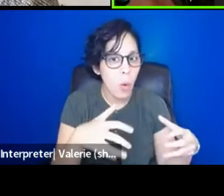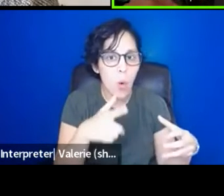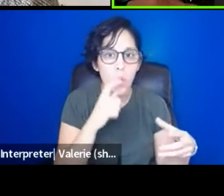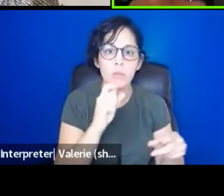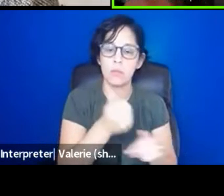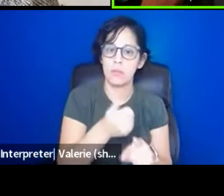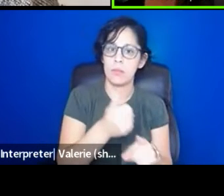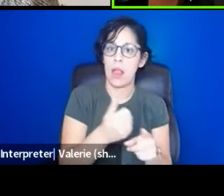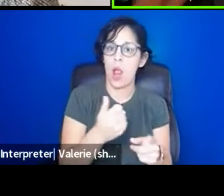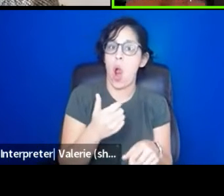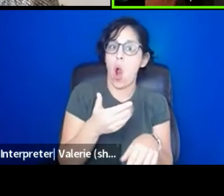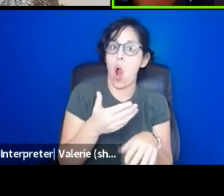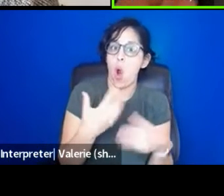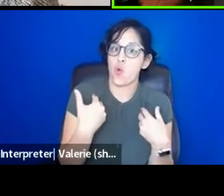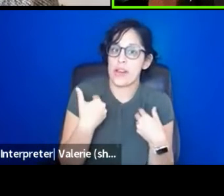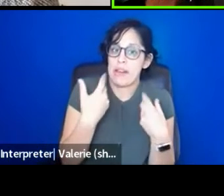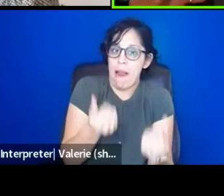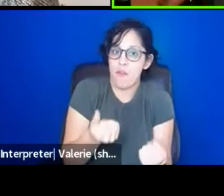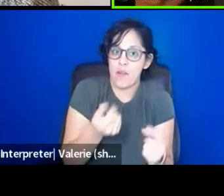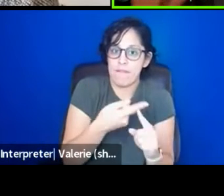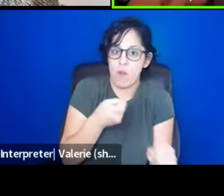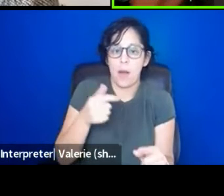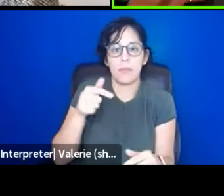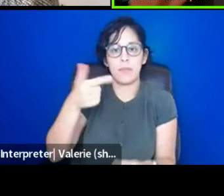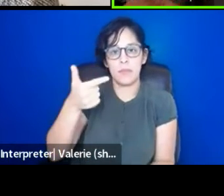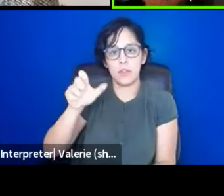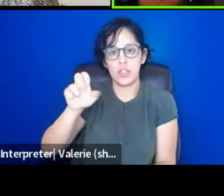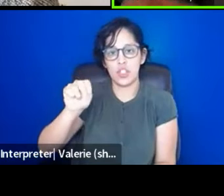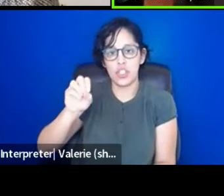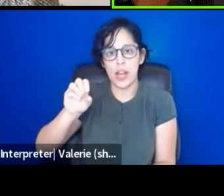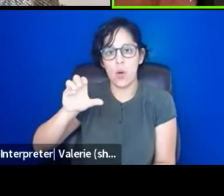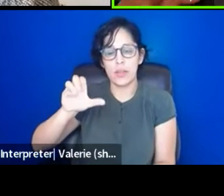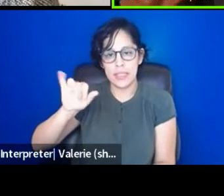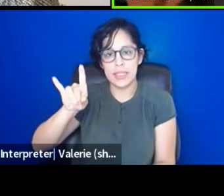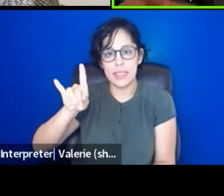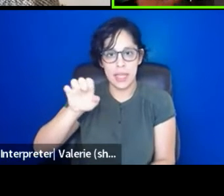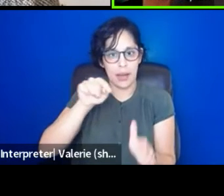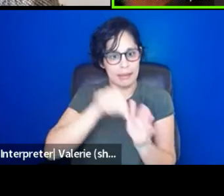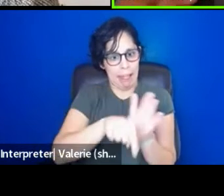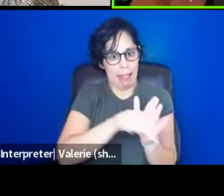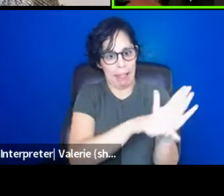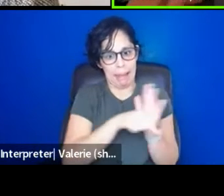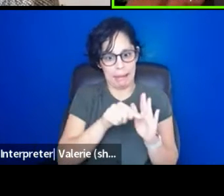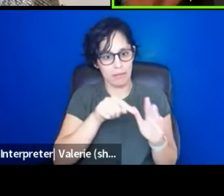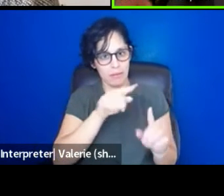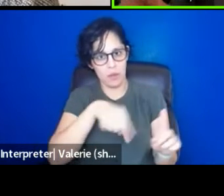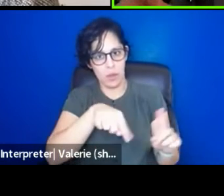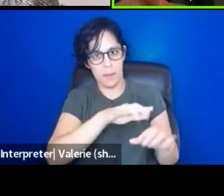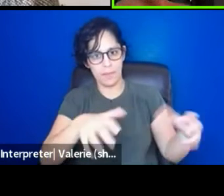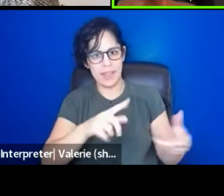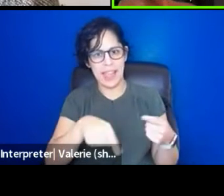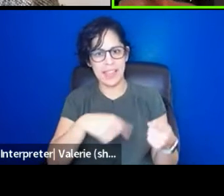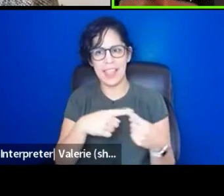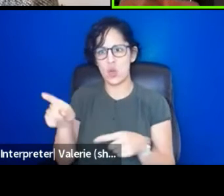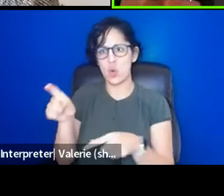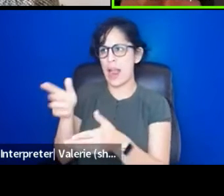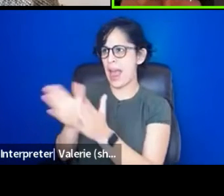genocide, and you are asking them to literally participate in working conditions that do not promote family,